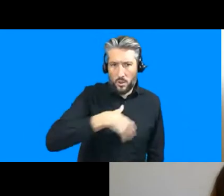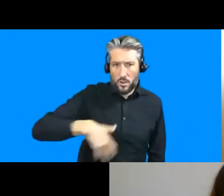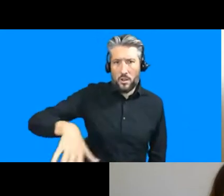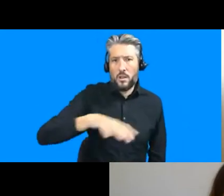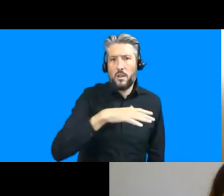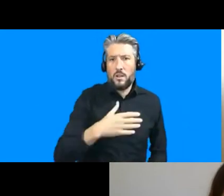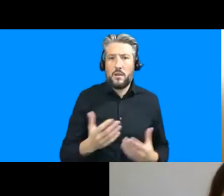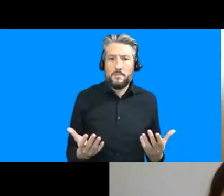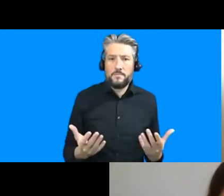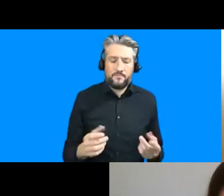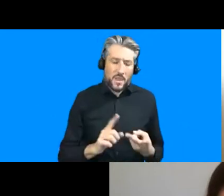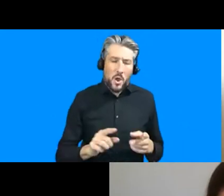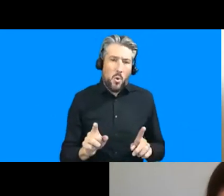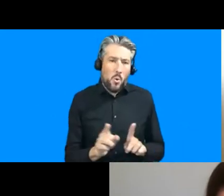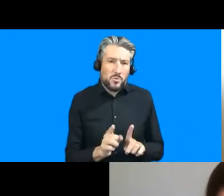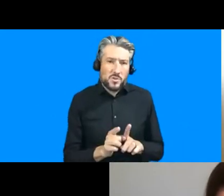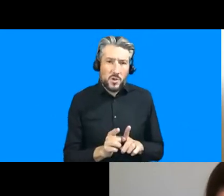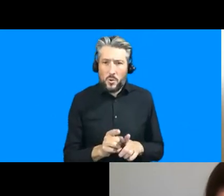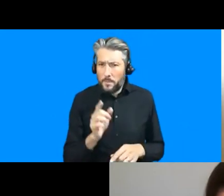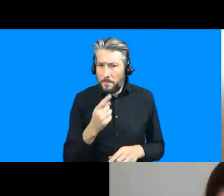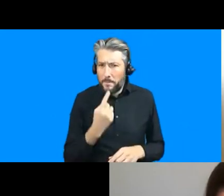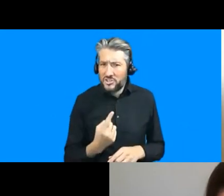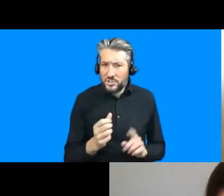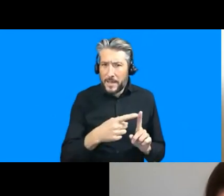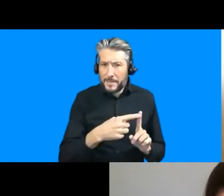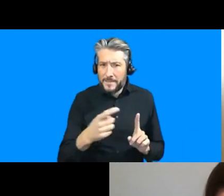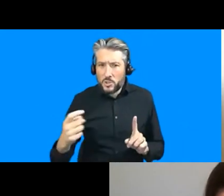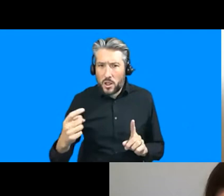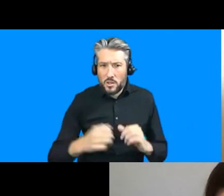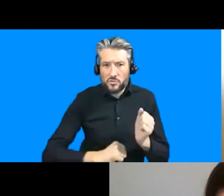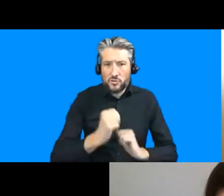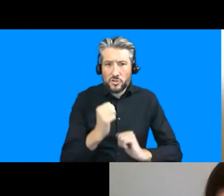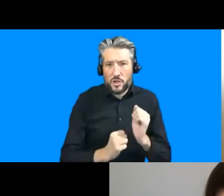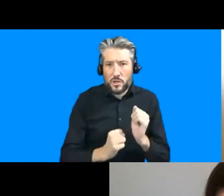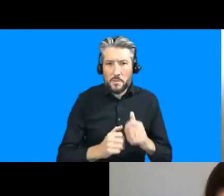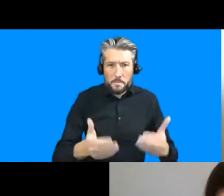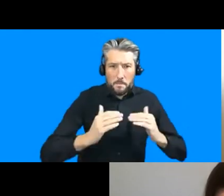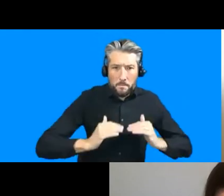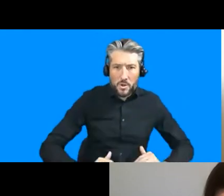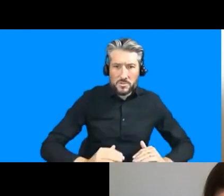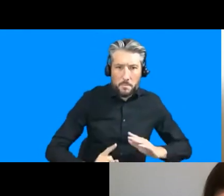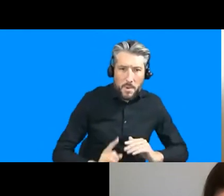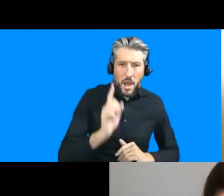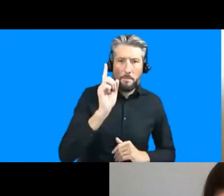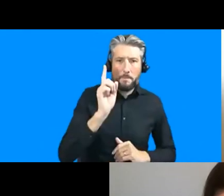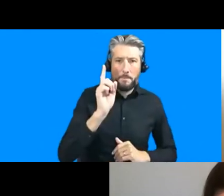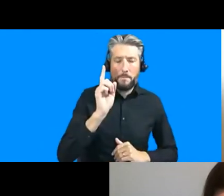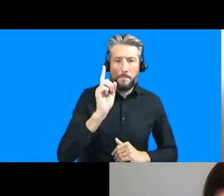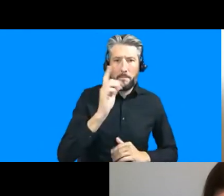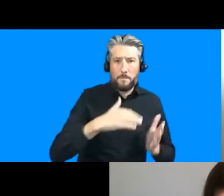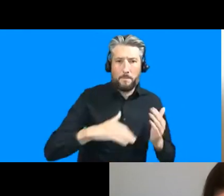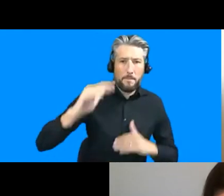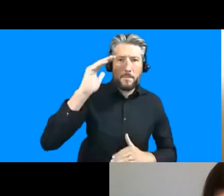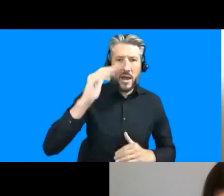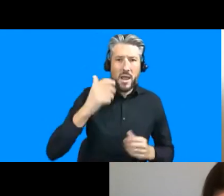the point around uh bottom-up digital infrastructures and the sort of more inclusive visions of um of tech